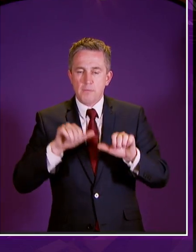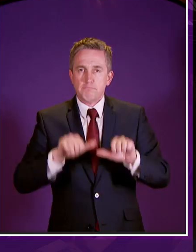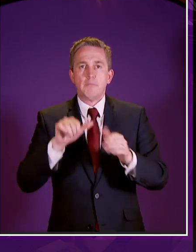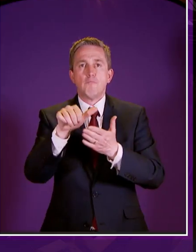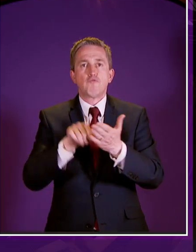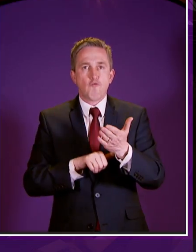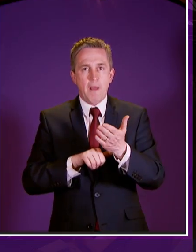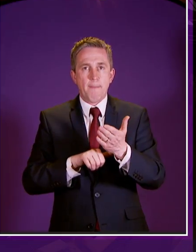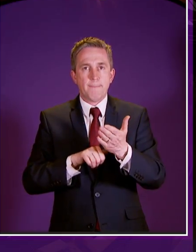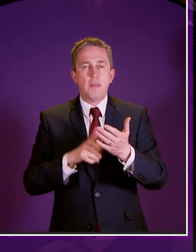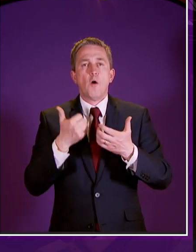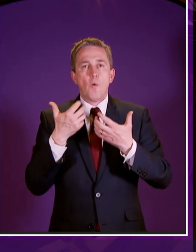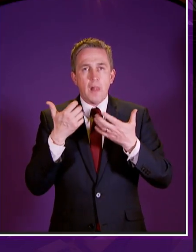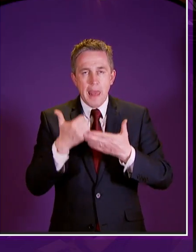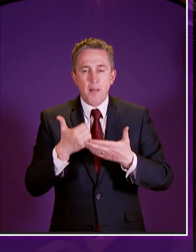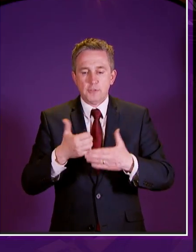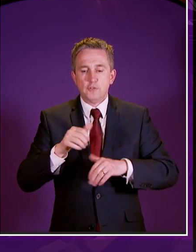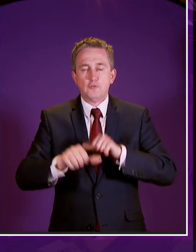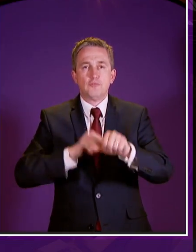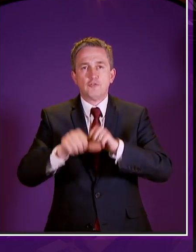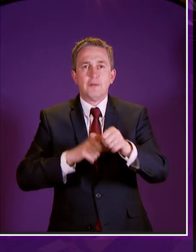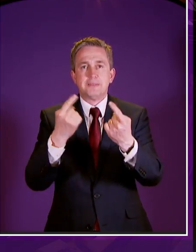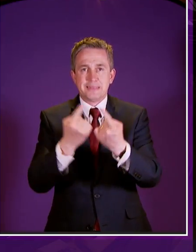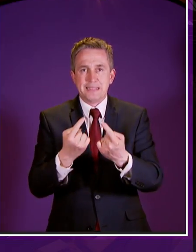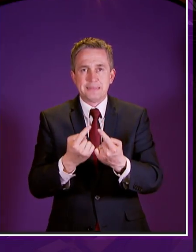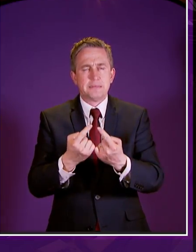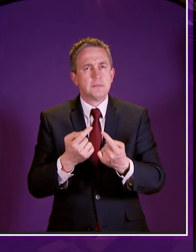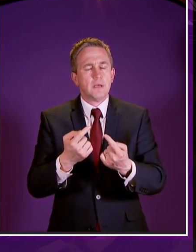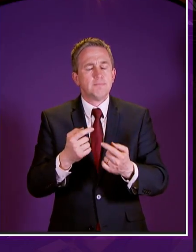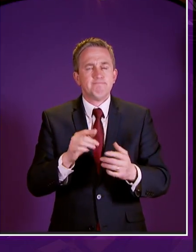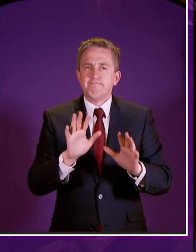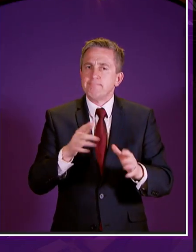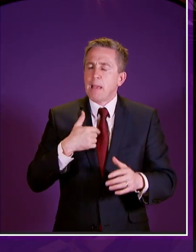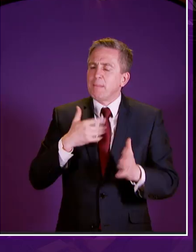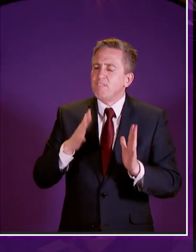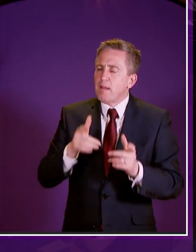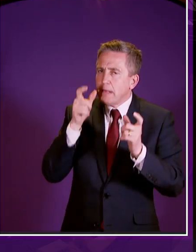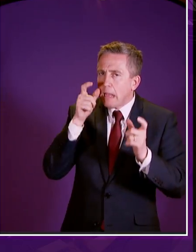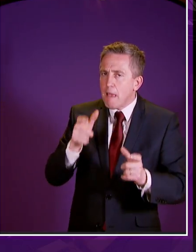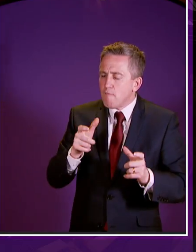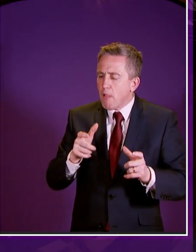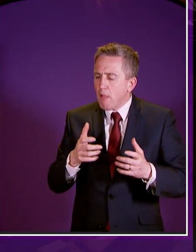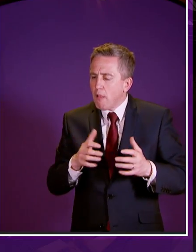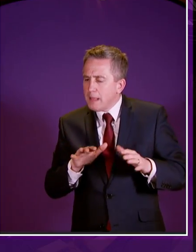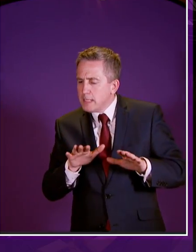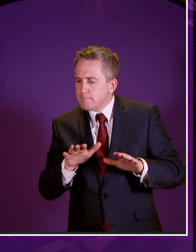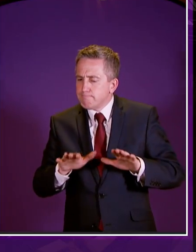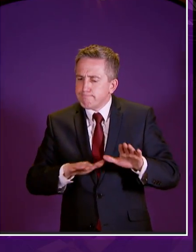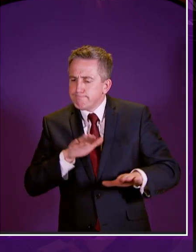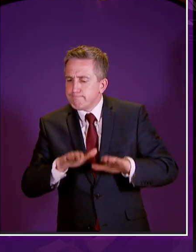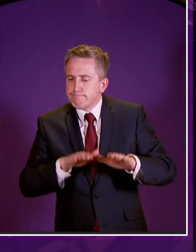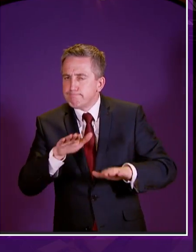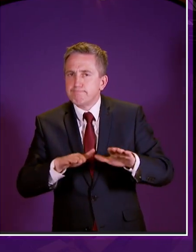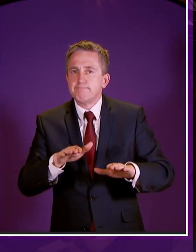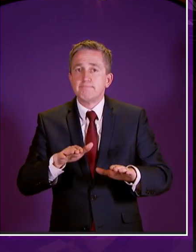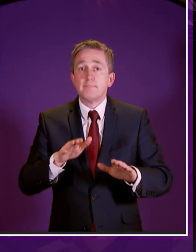carefully planned and incremental way i have taken careful note of the concerns that mr tomkins raised